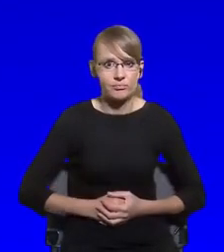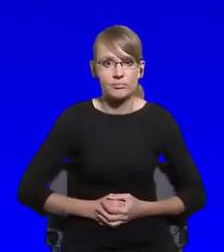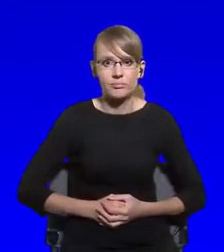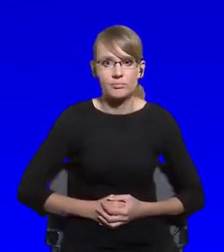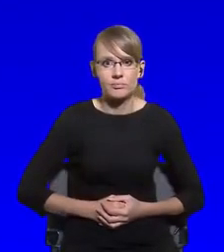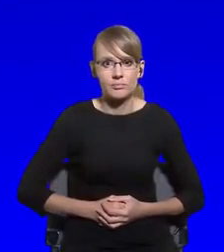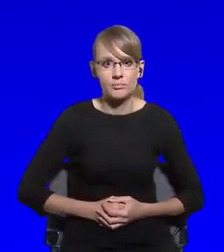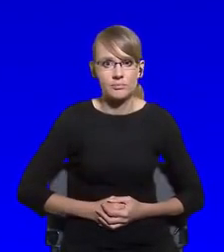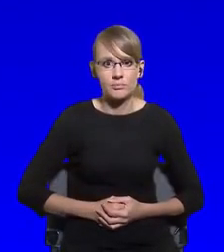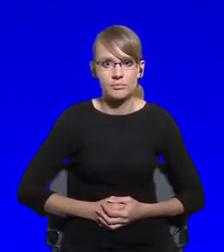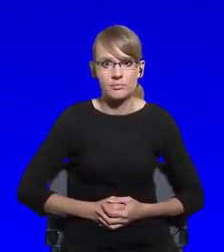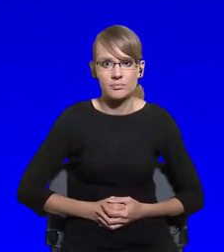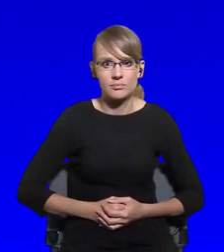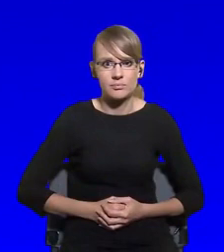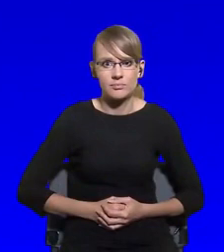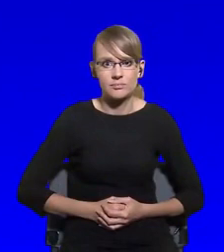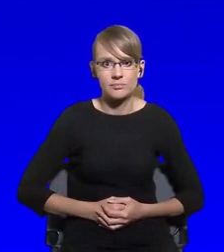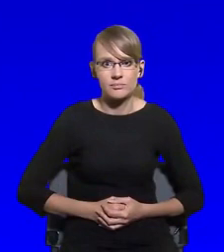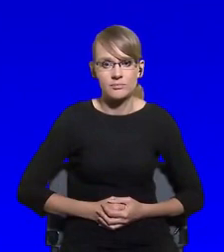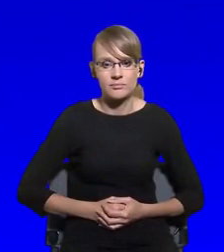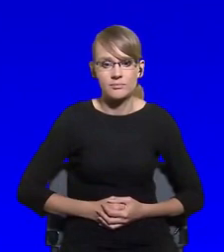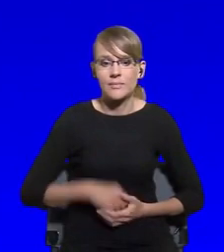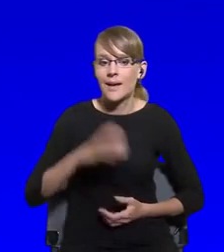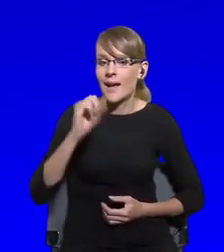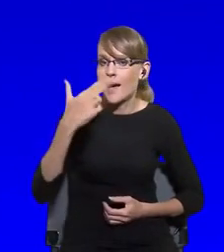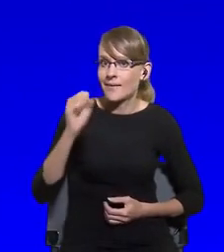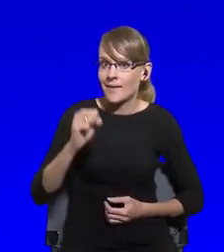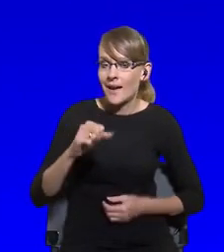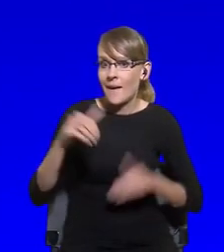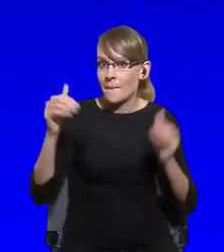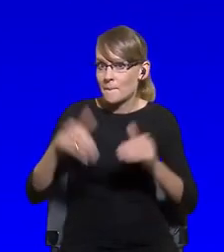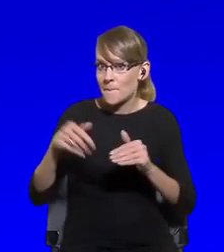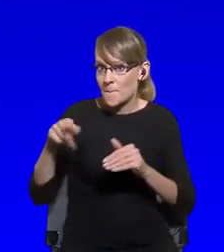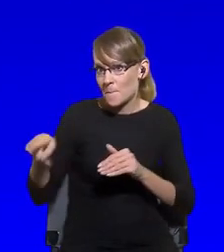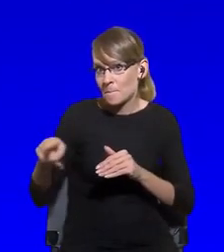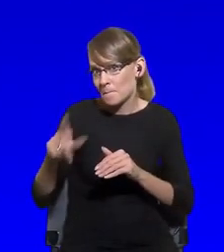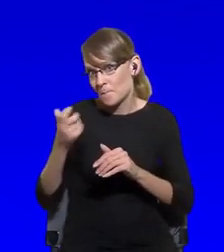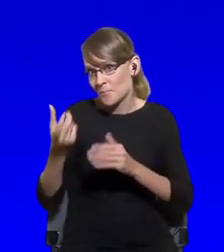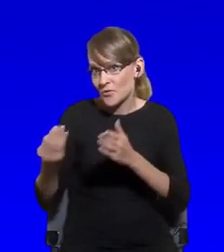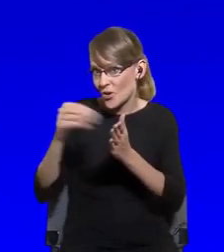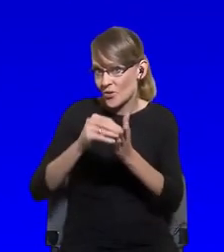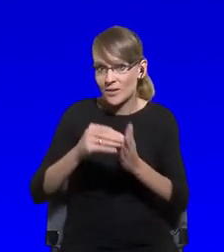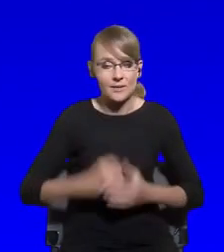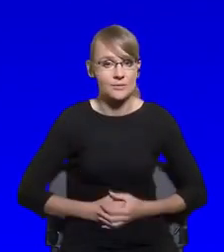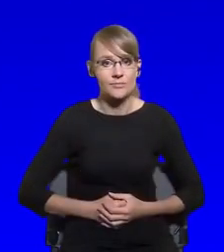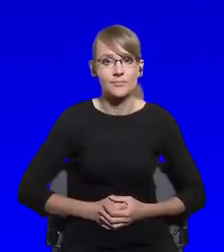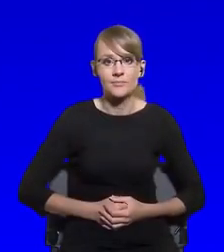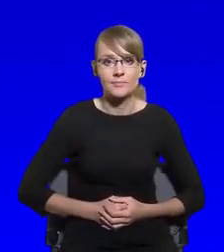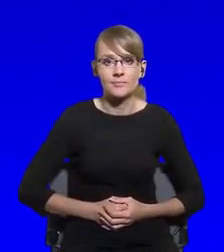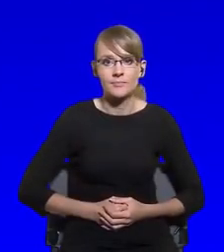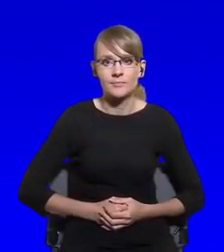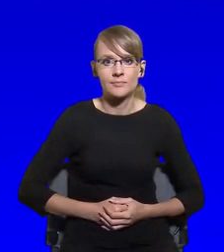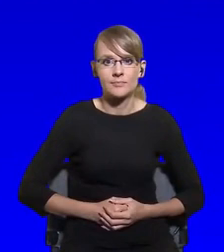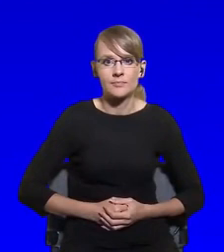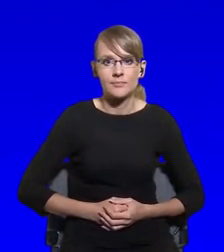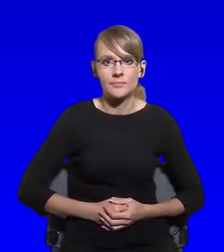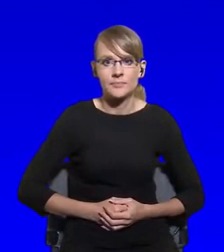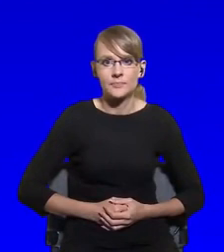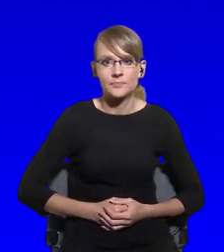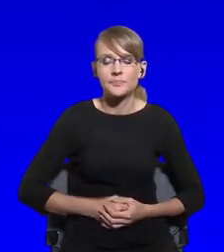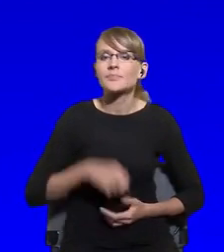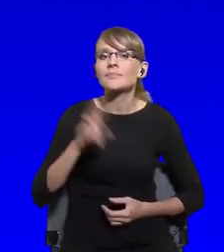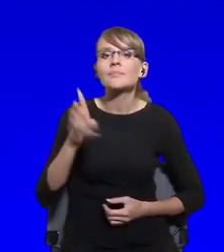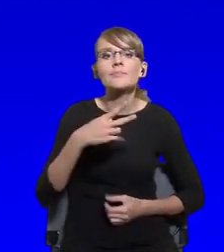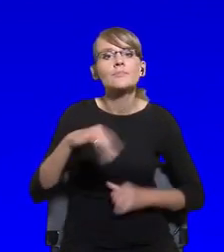Could you pick up on that? And especially maybe when should liberal governments turn